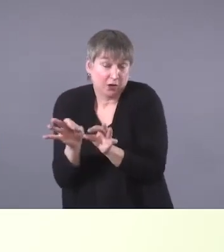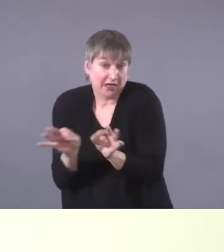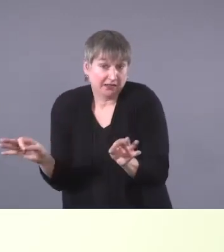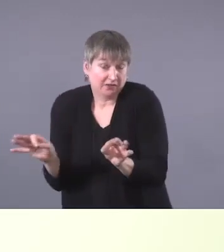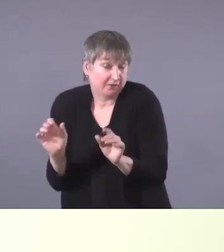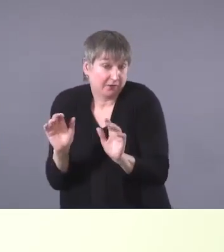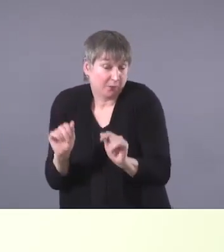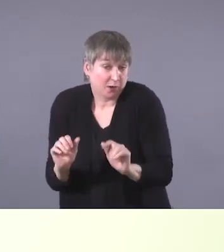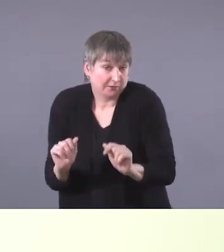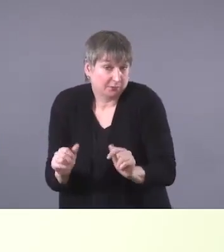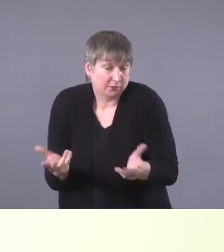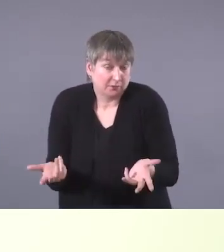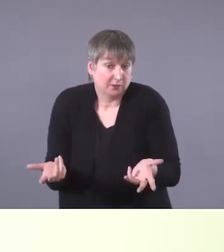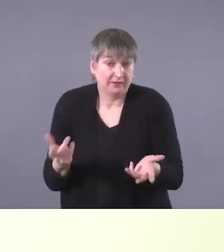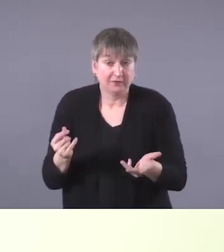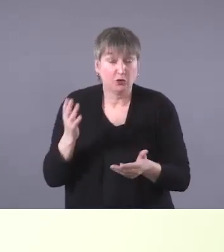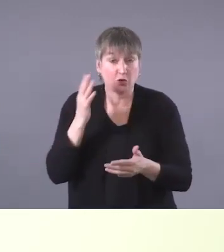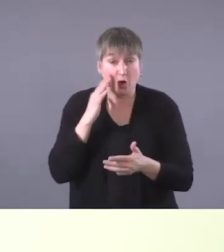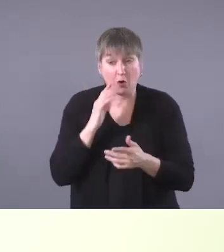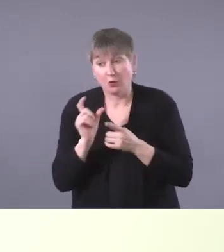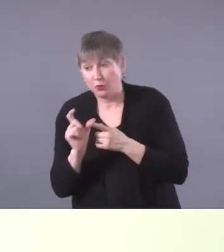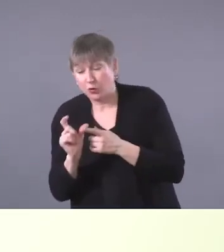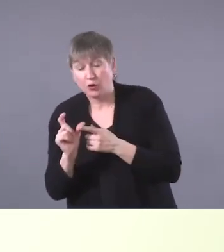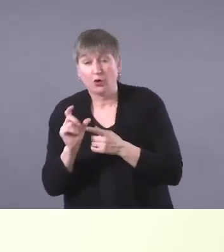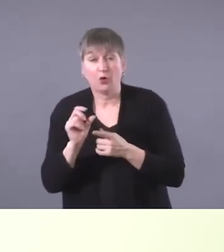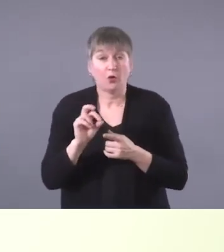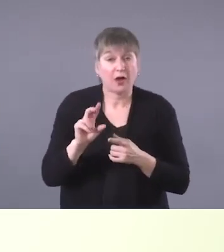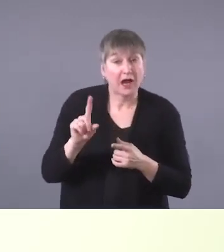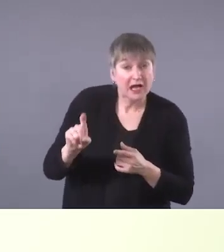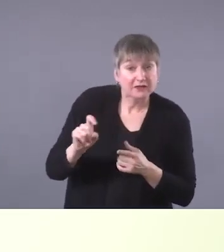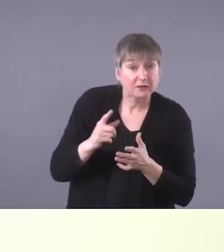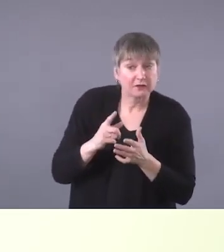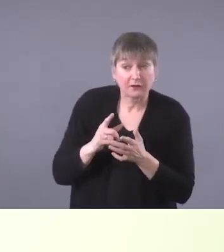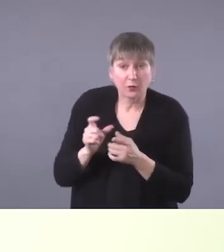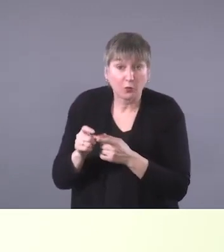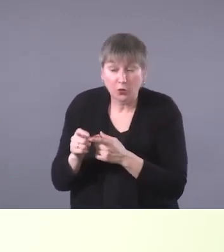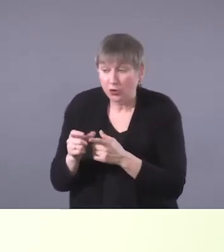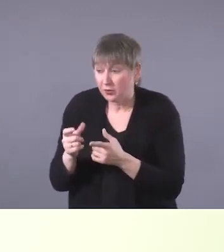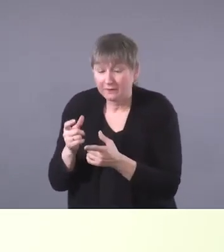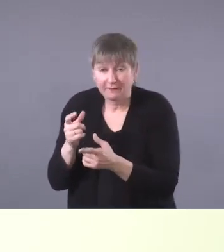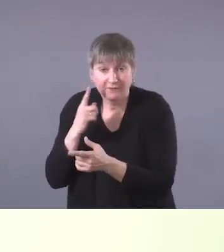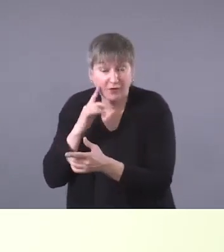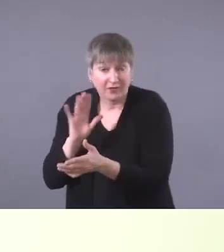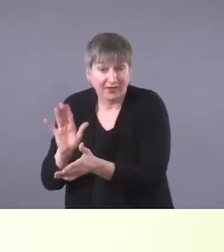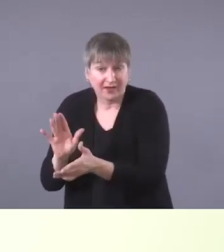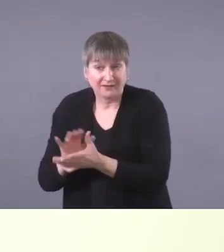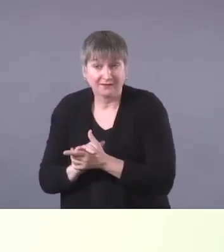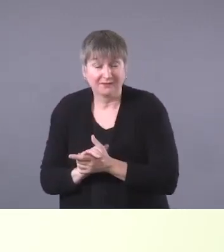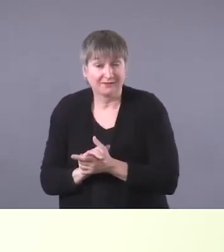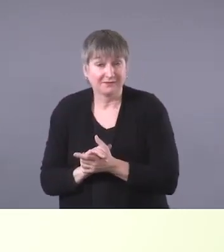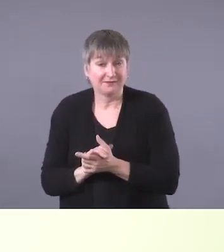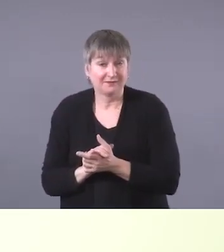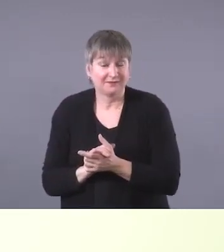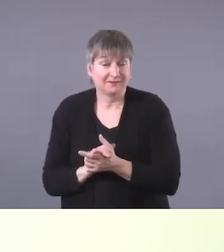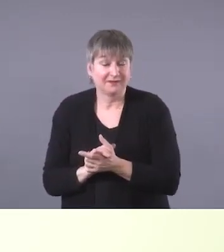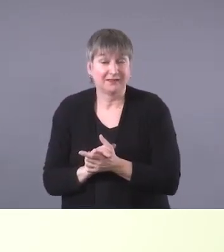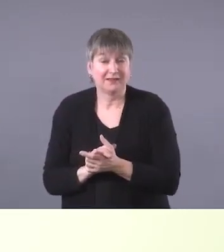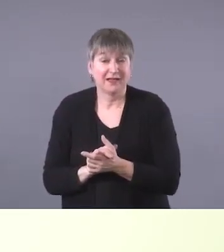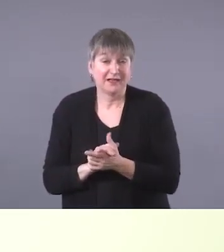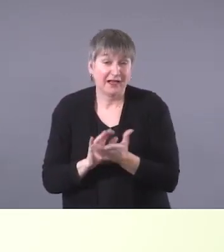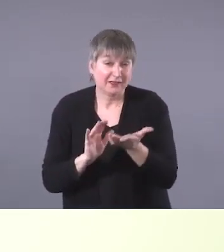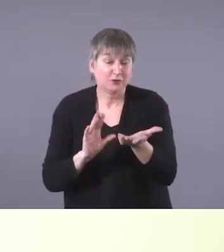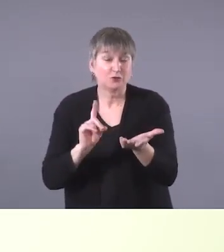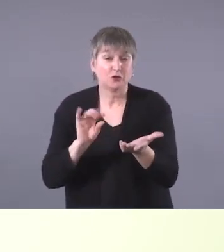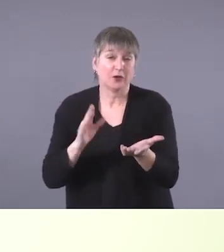you know of a, of a word or two, or ask, ask about their language. Um, and, and then do your best to